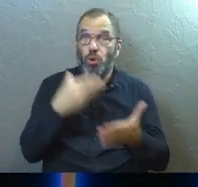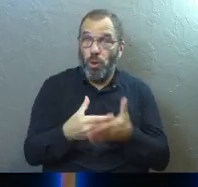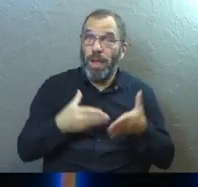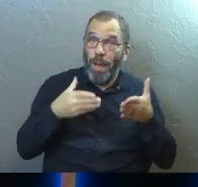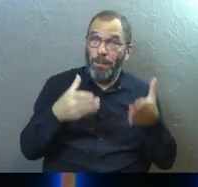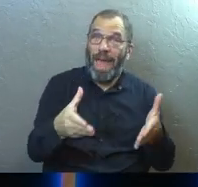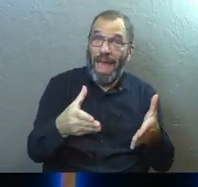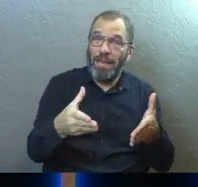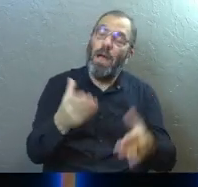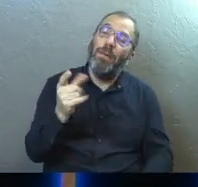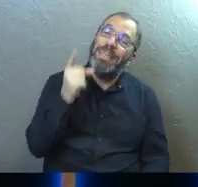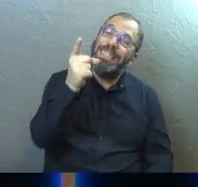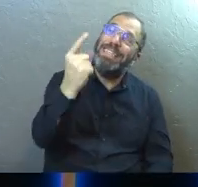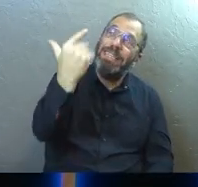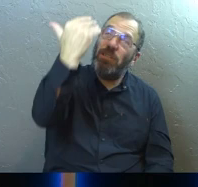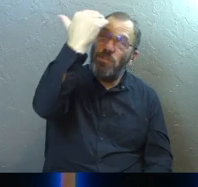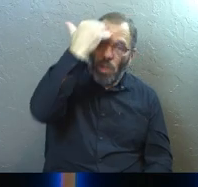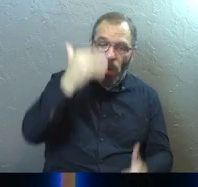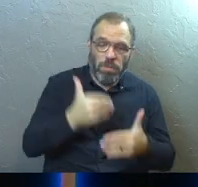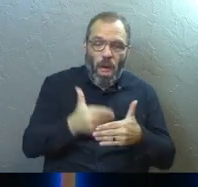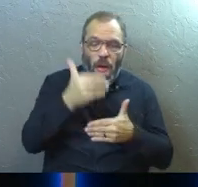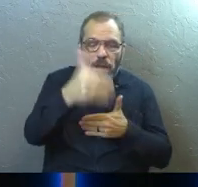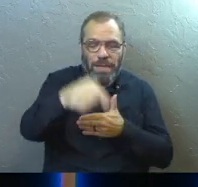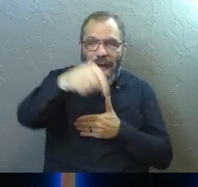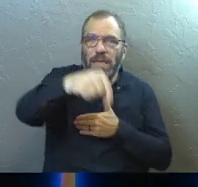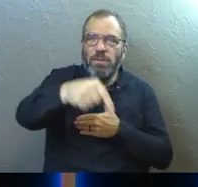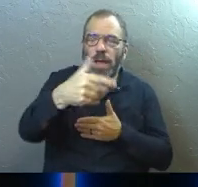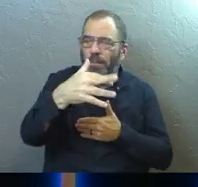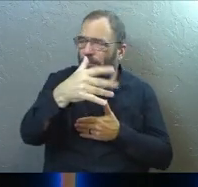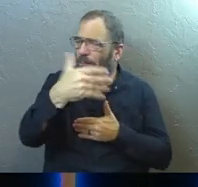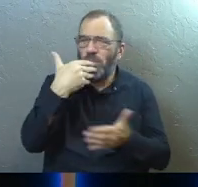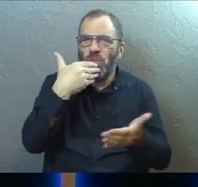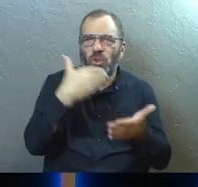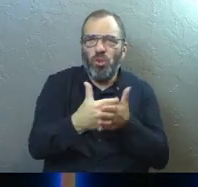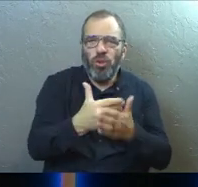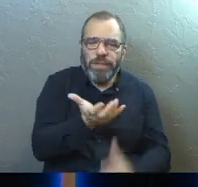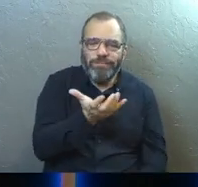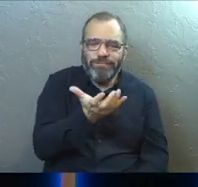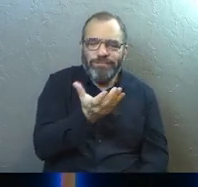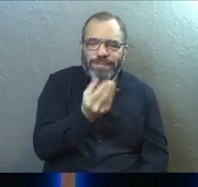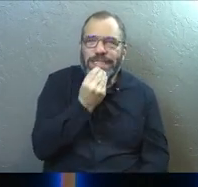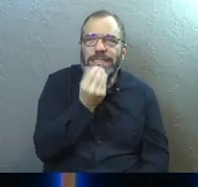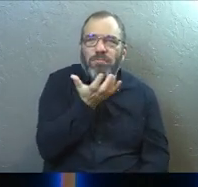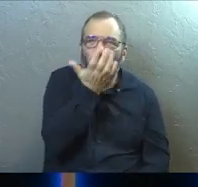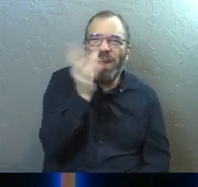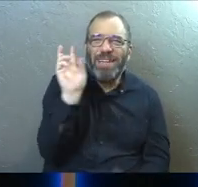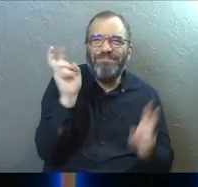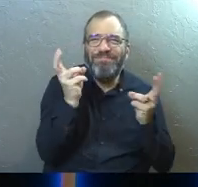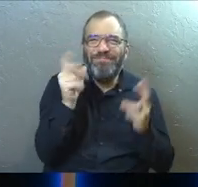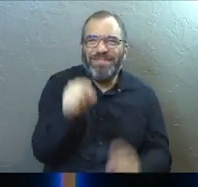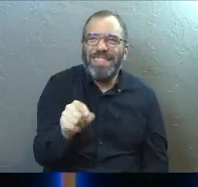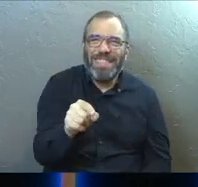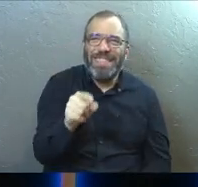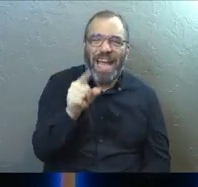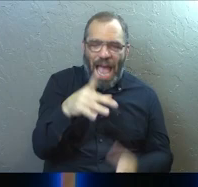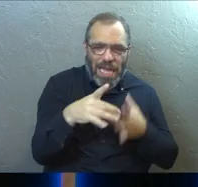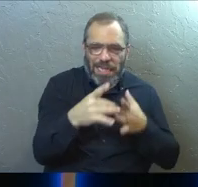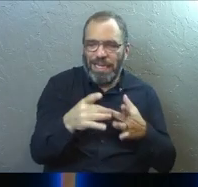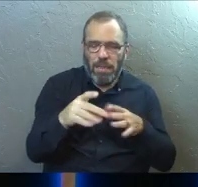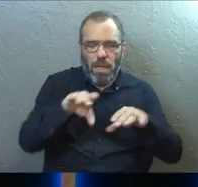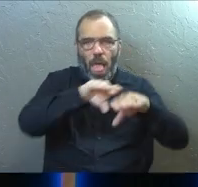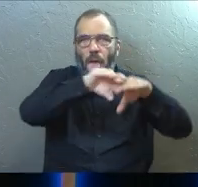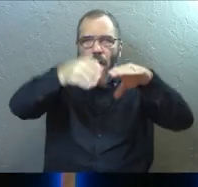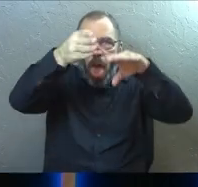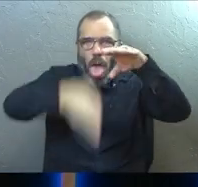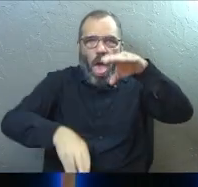paths because he knows where the next good grazing ground is. And he's not going to lead us off a